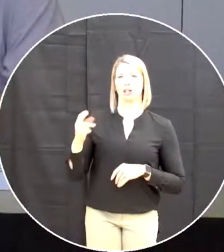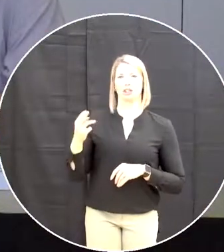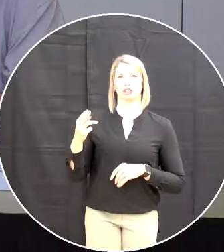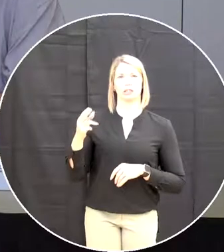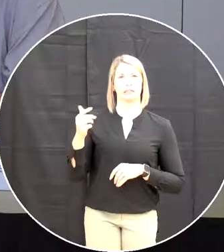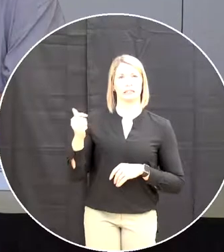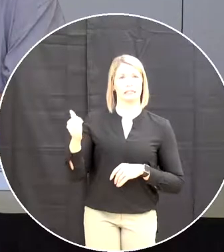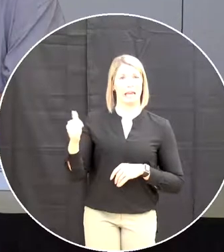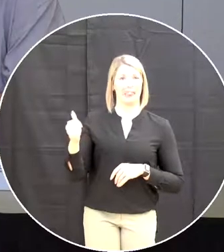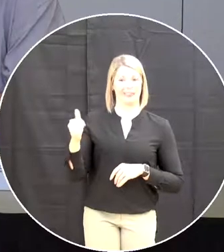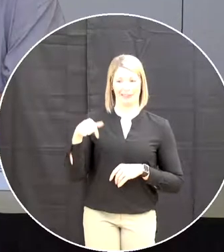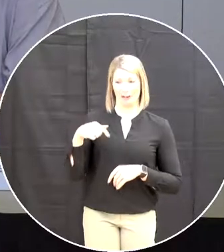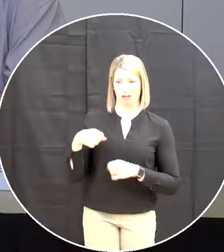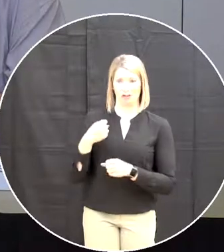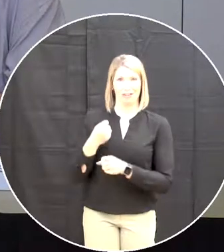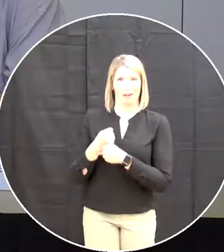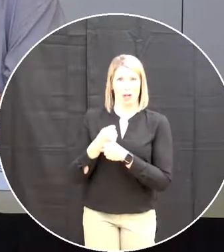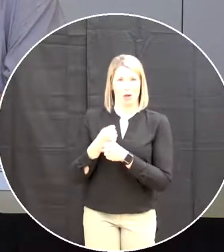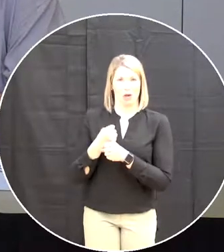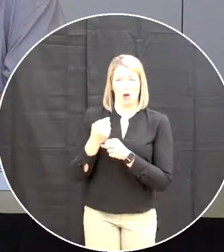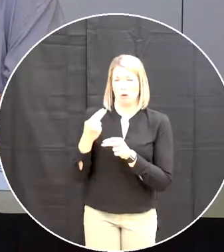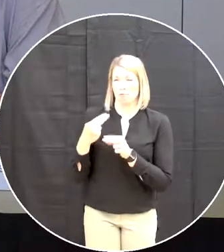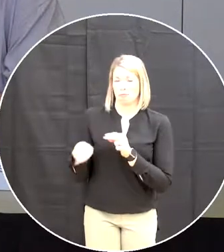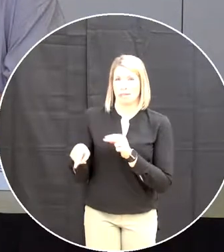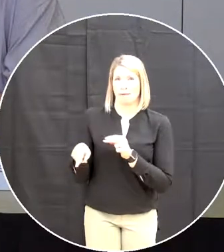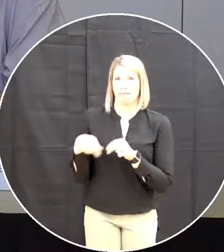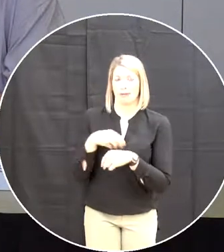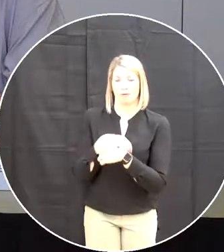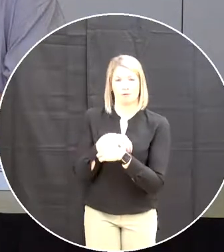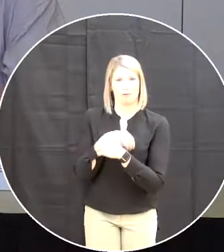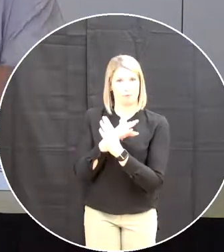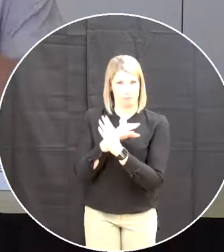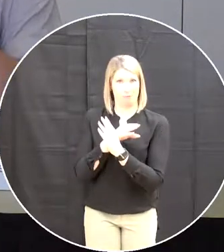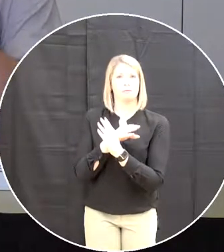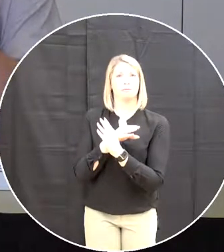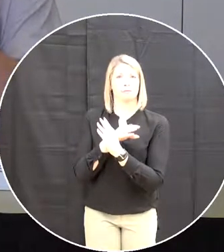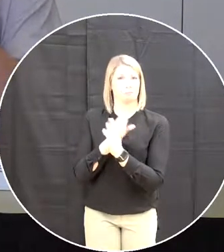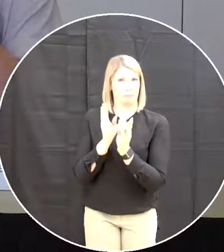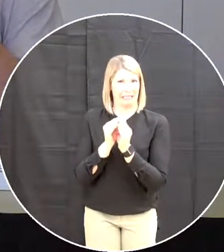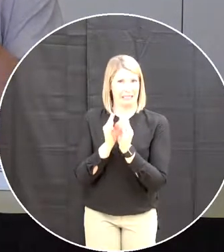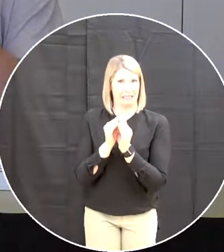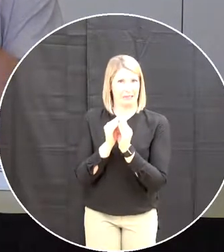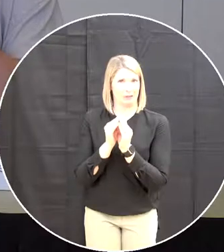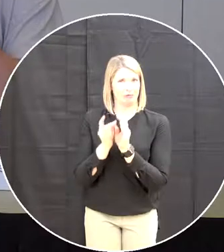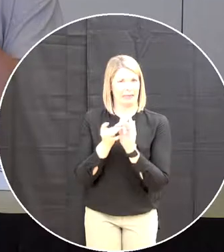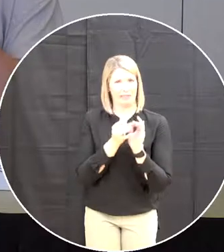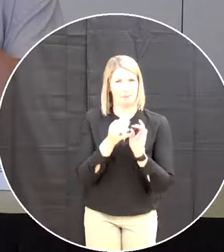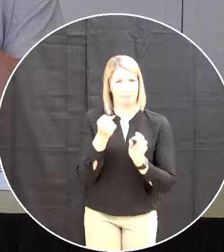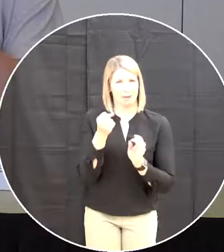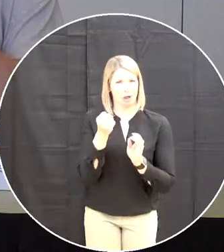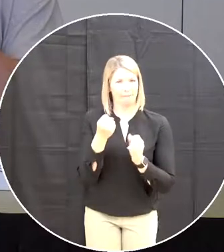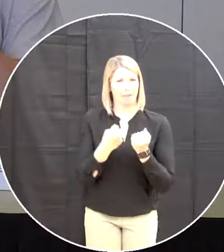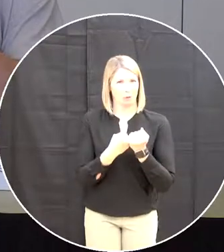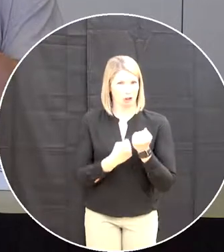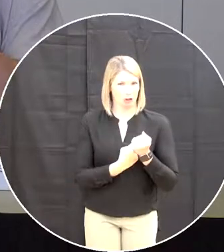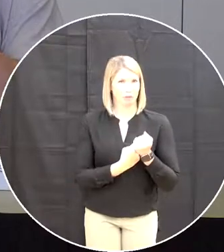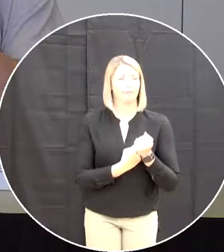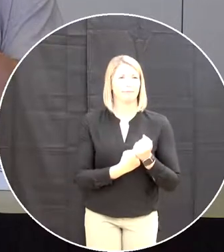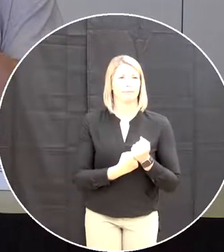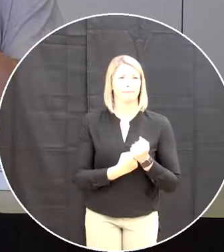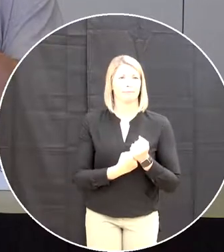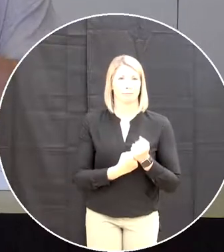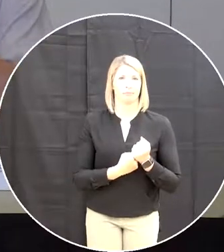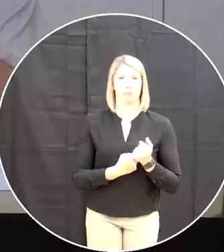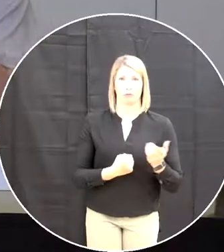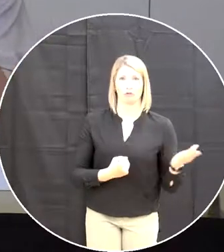attended a very brief virtual meeting of the school milk foundation uh trustees you have a